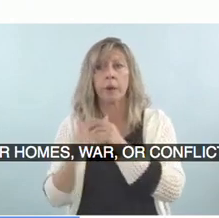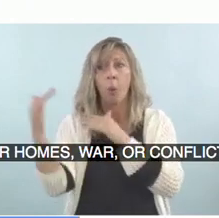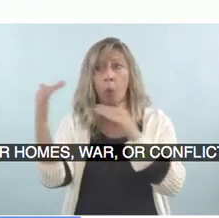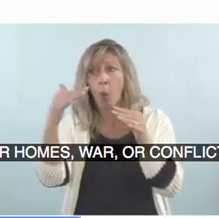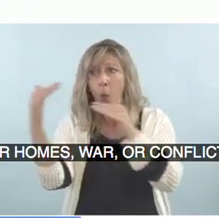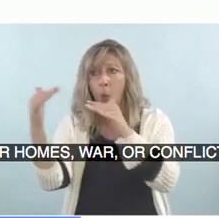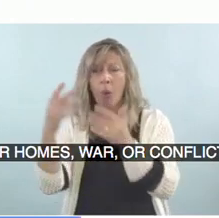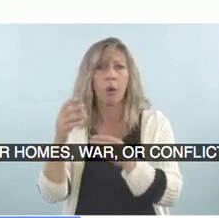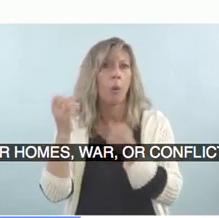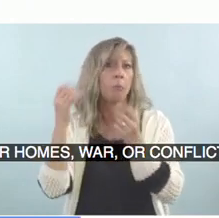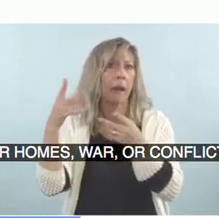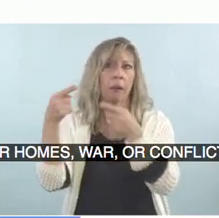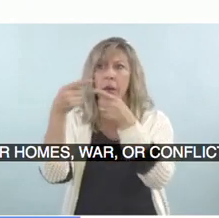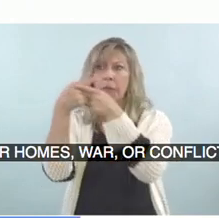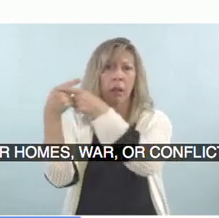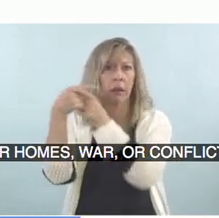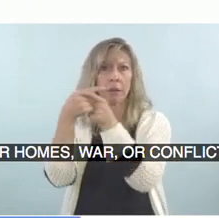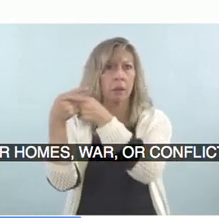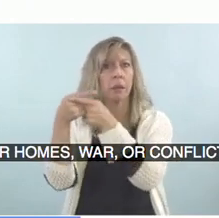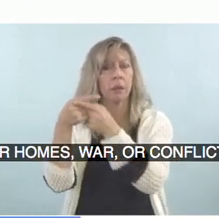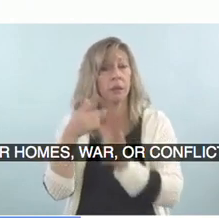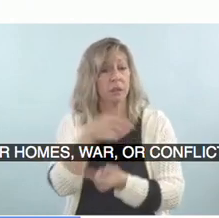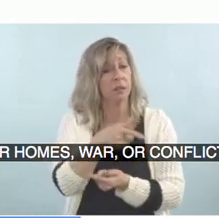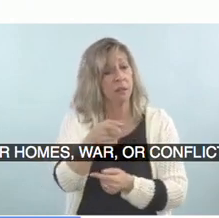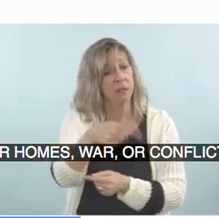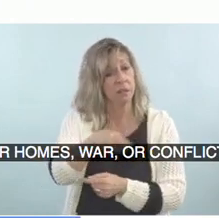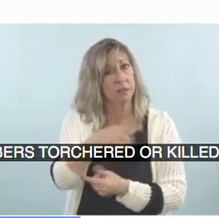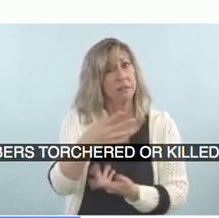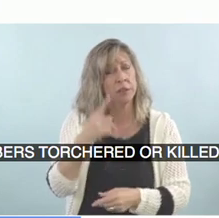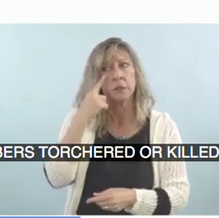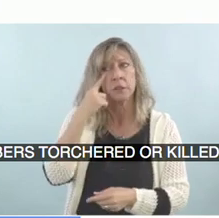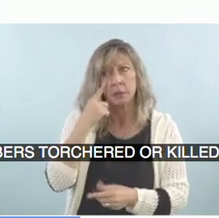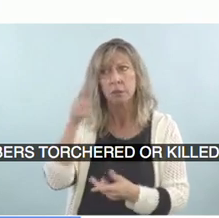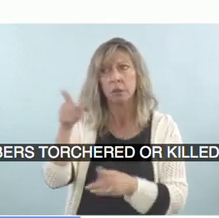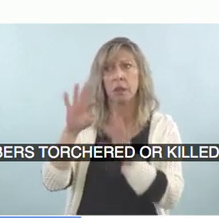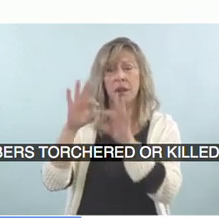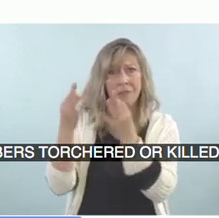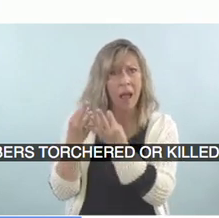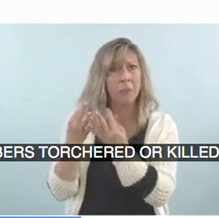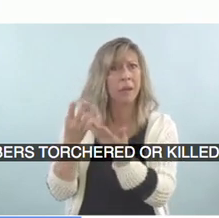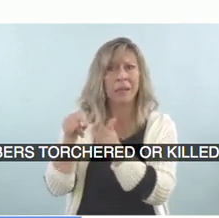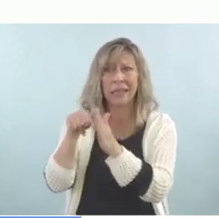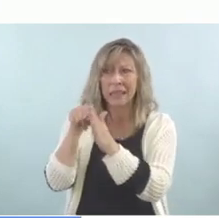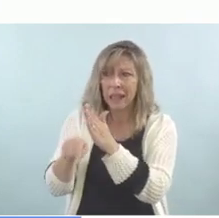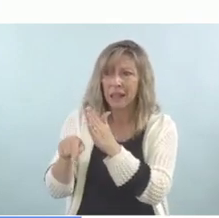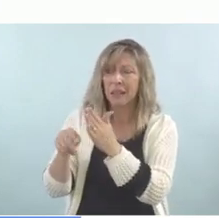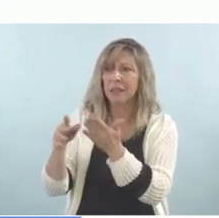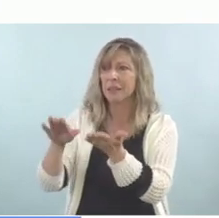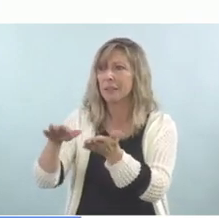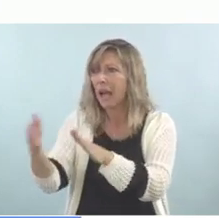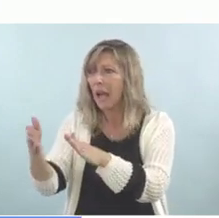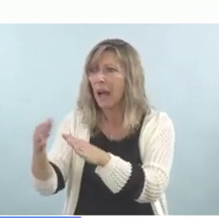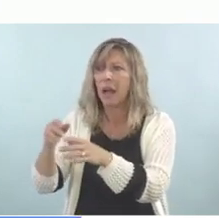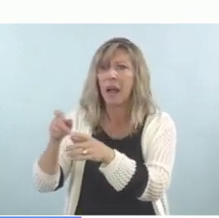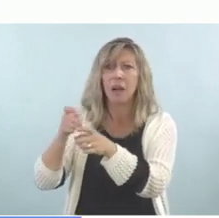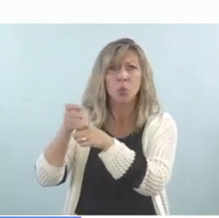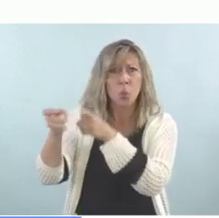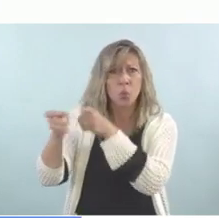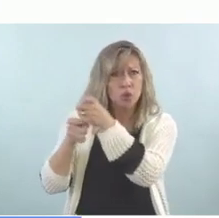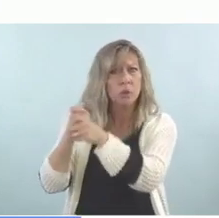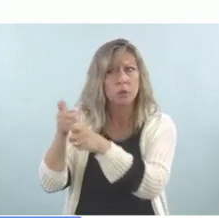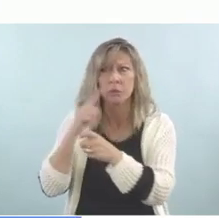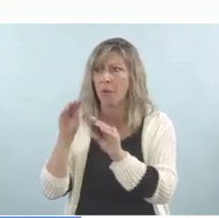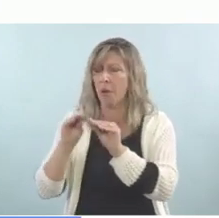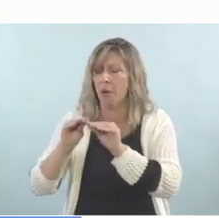parents, family, and community members tortured or killed. Clearly, this is a trauma. Would this be considered part of